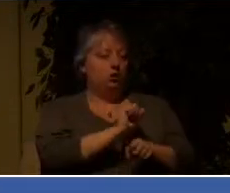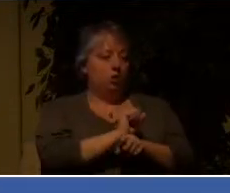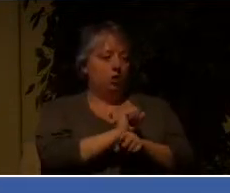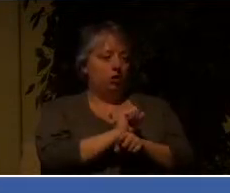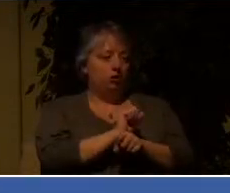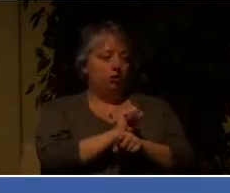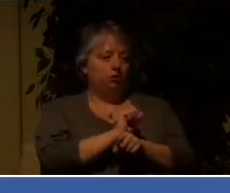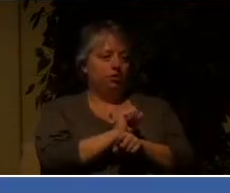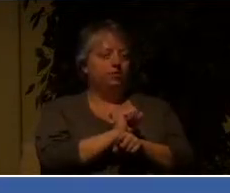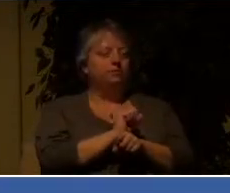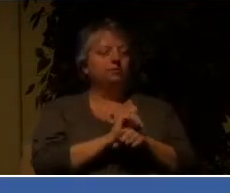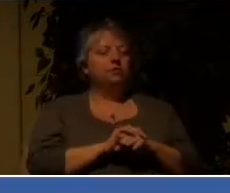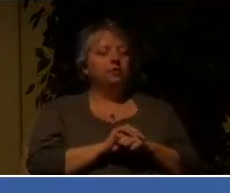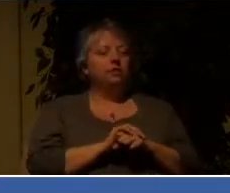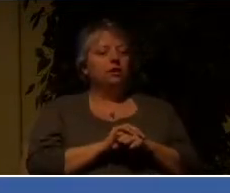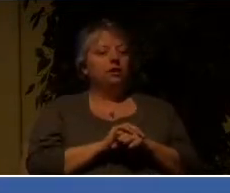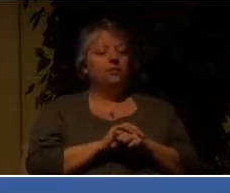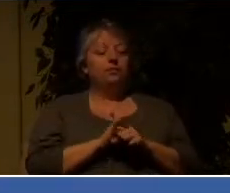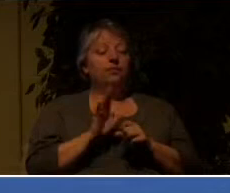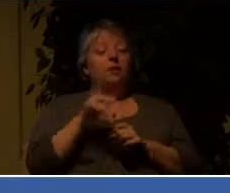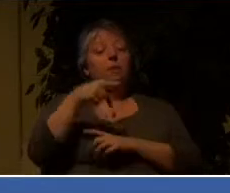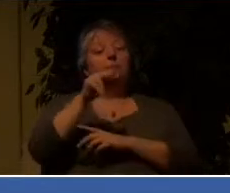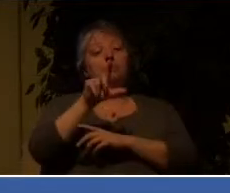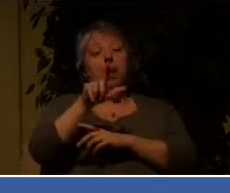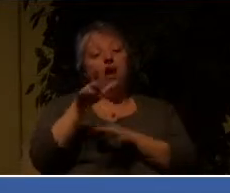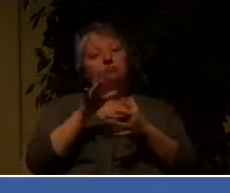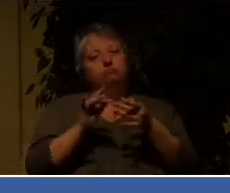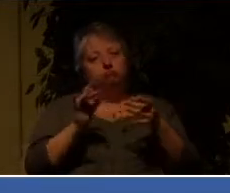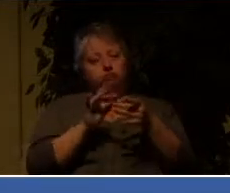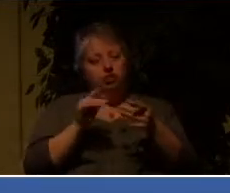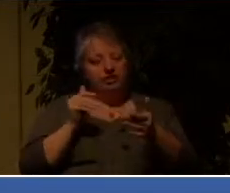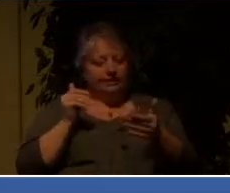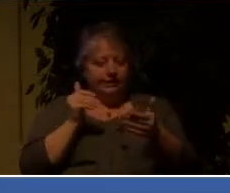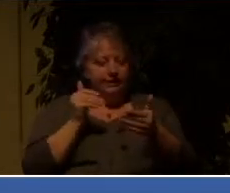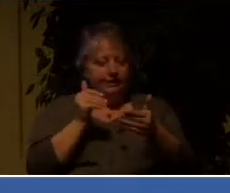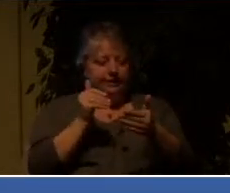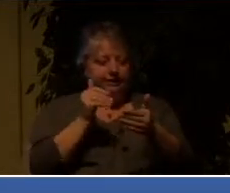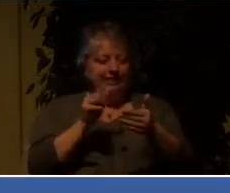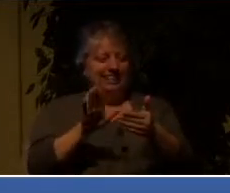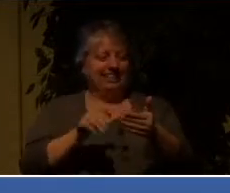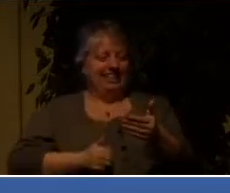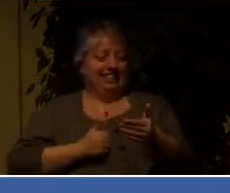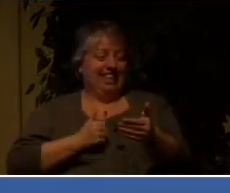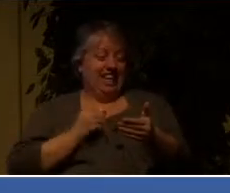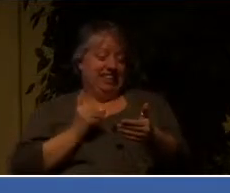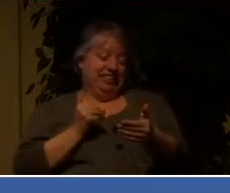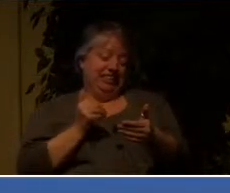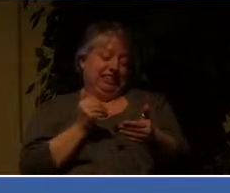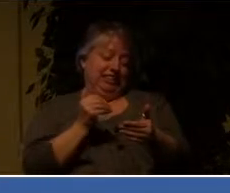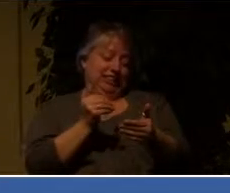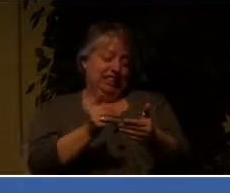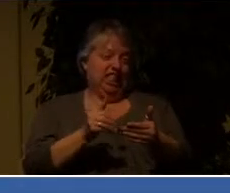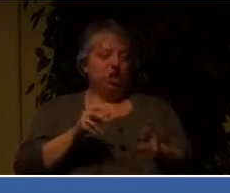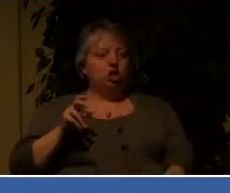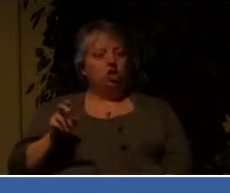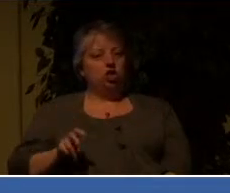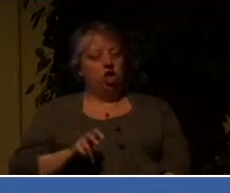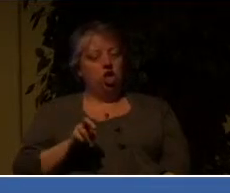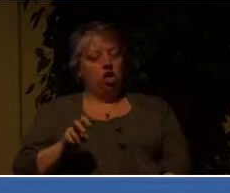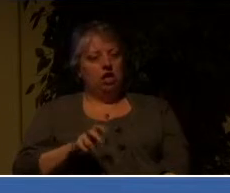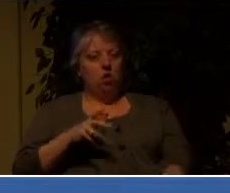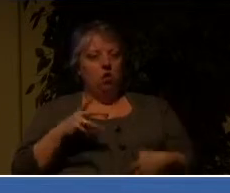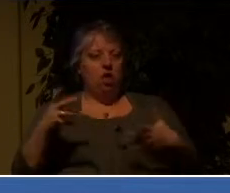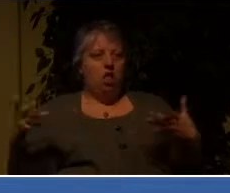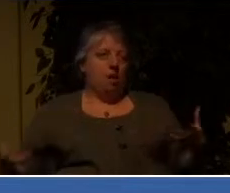puts it towards the end of his life. You know, he's gone through a whole journey of incredible pain. And then he says in 2 Timothy